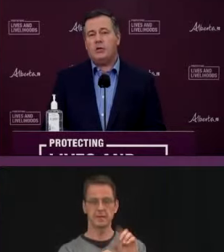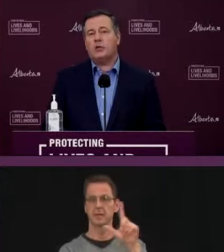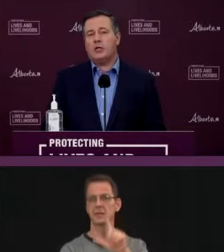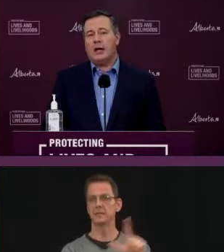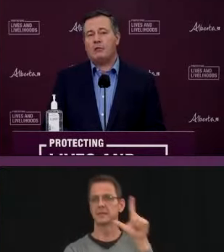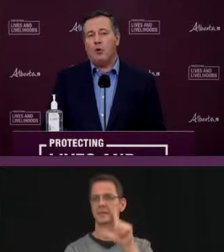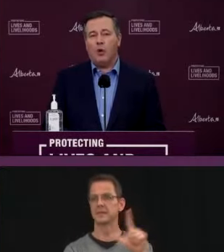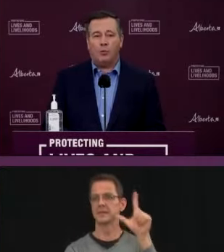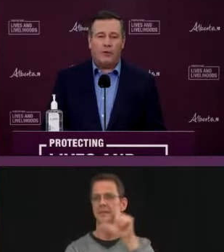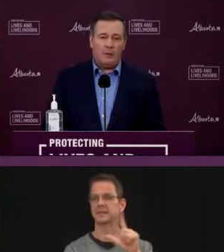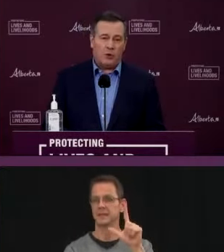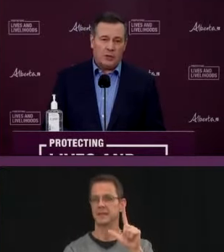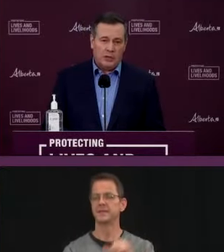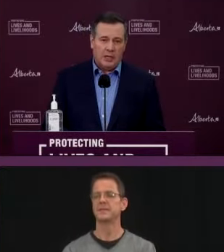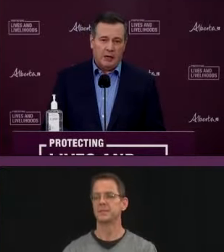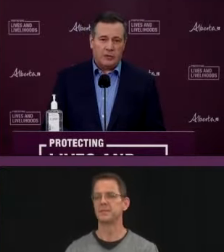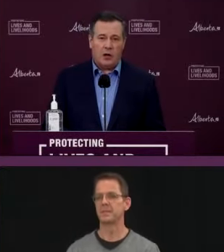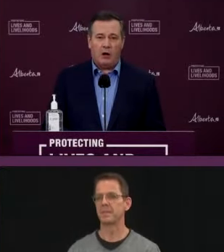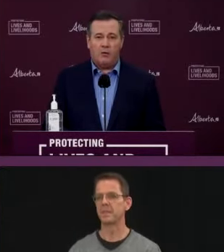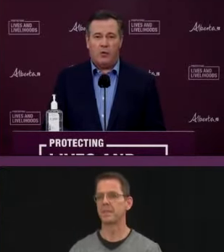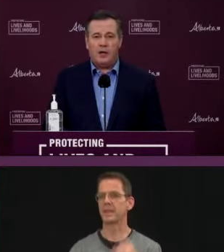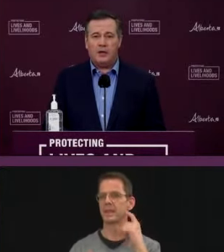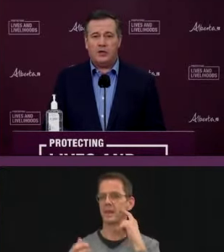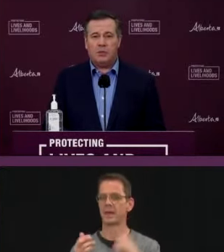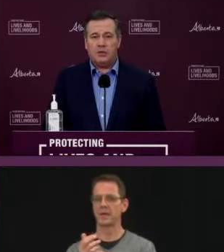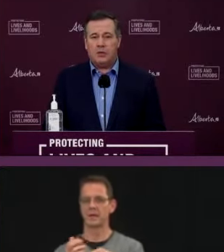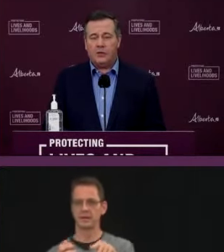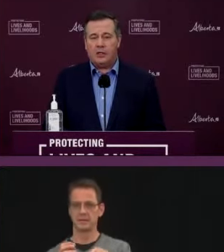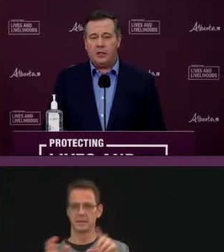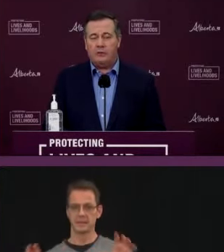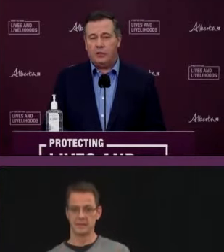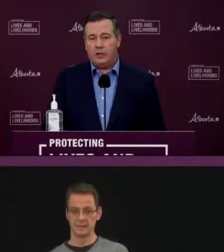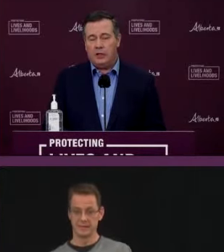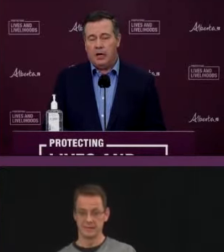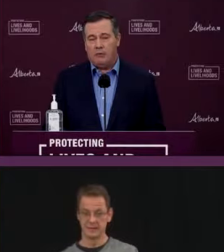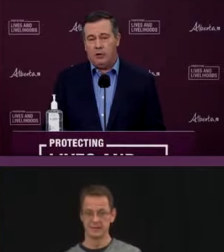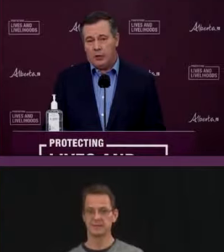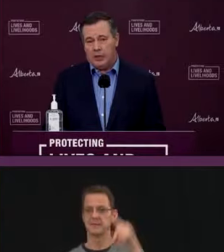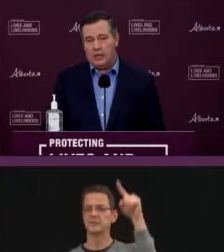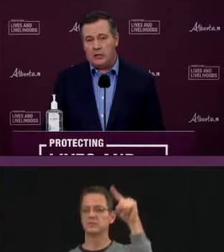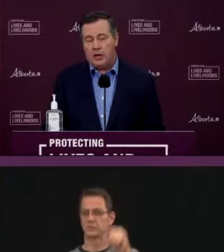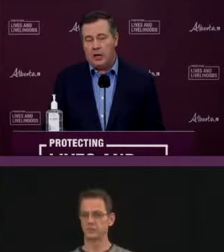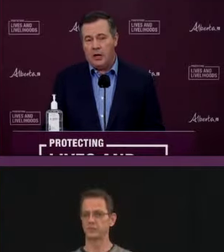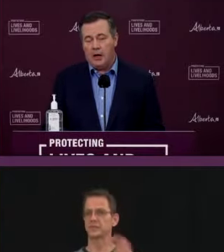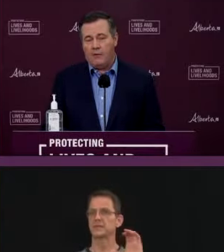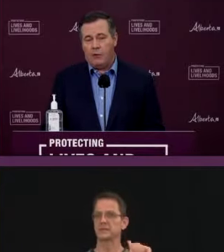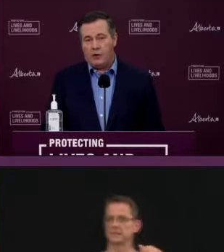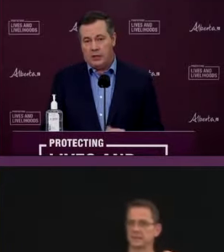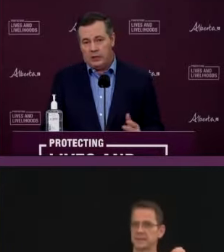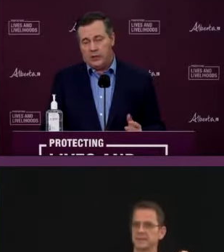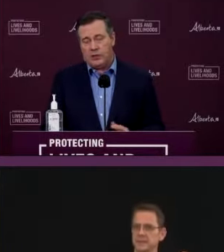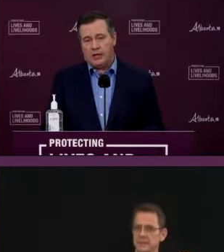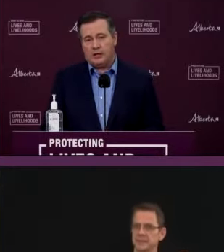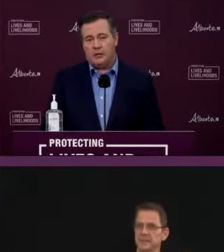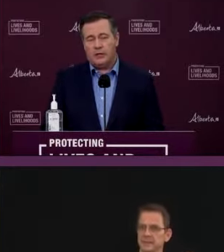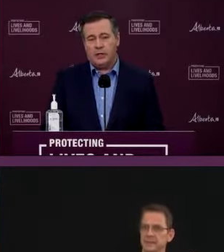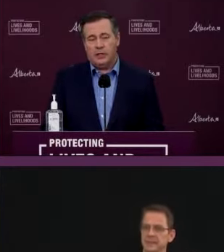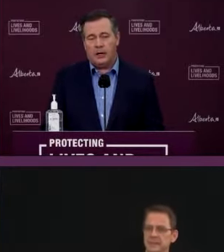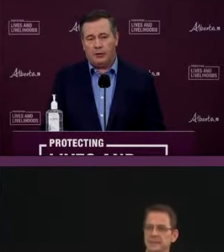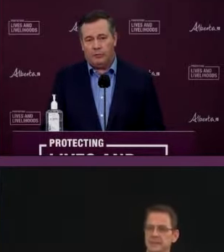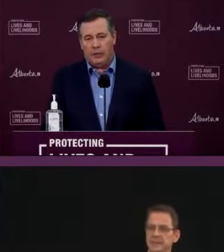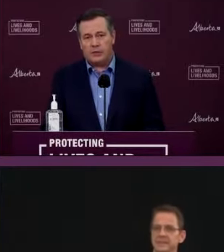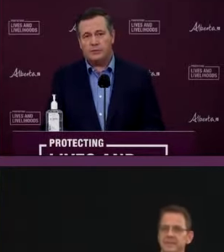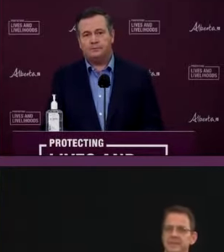Minister Chandra will provide more details on what specifically will we will ease for these sectors